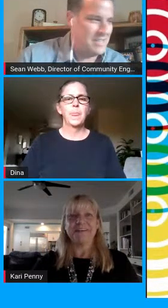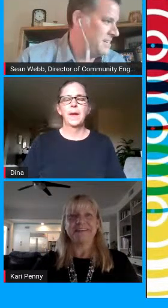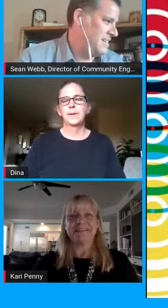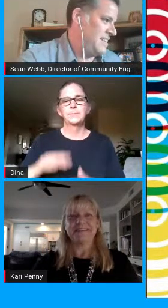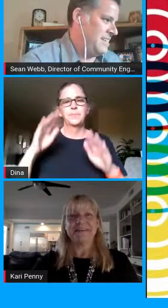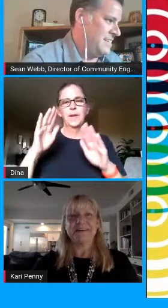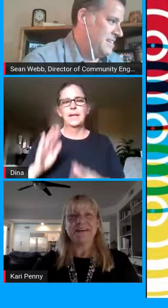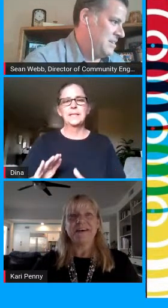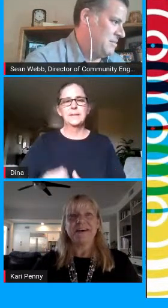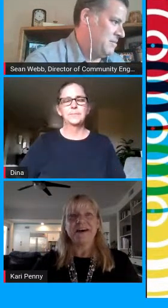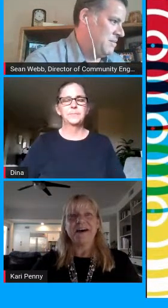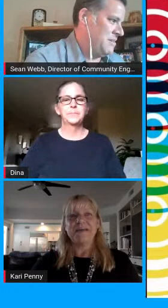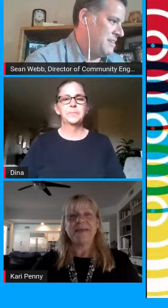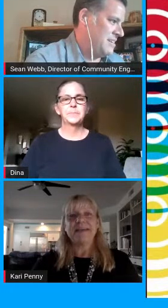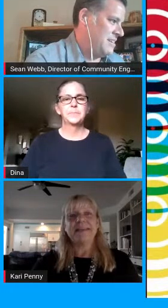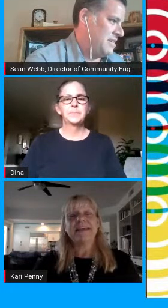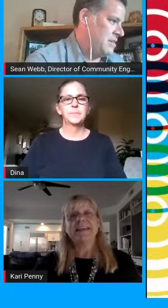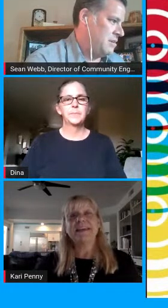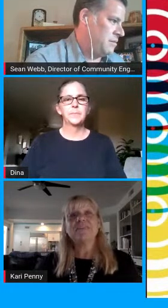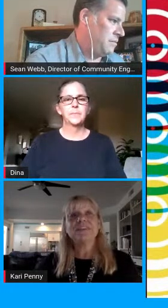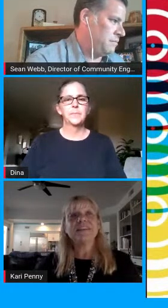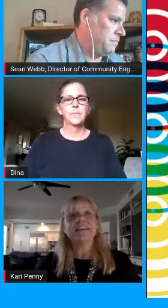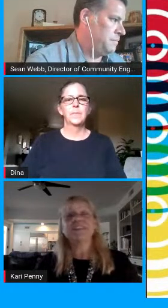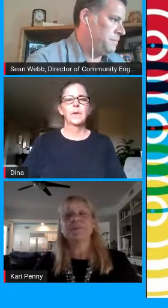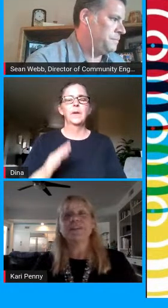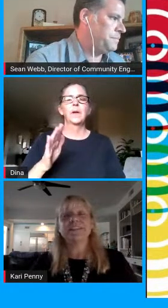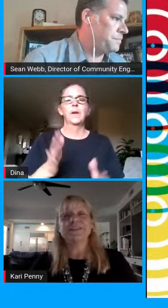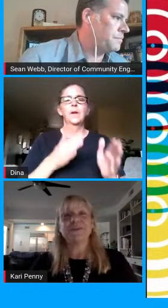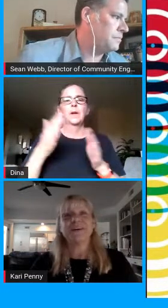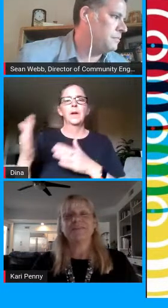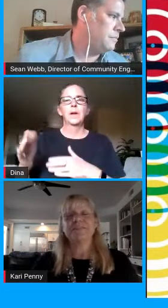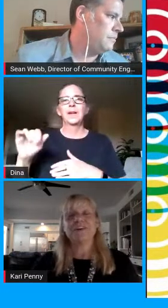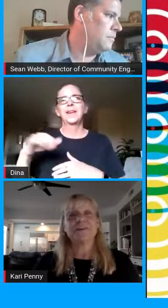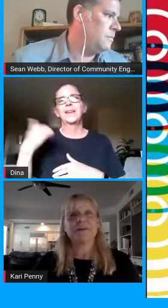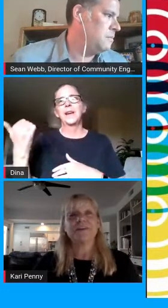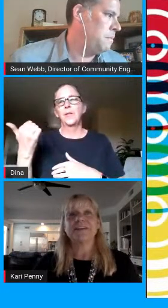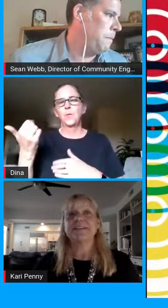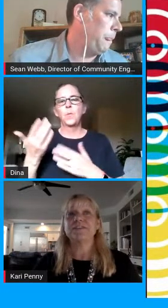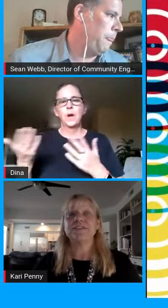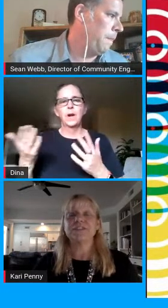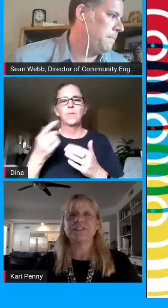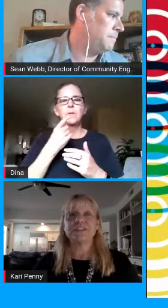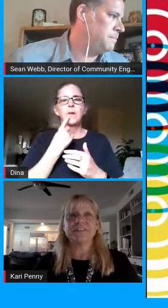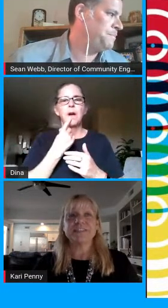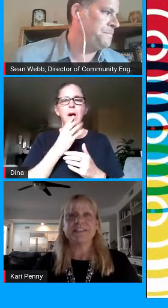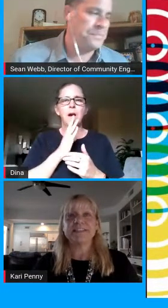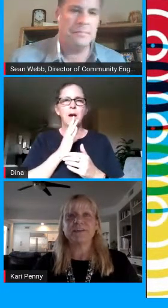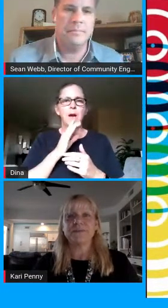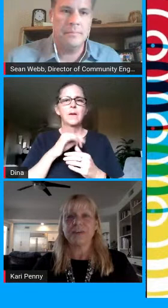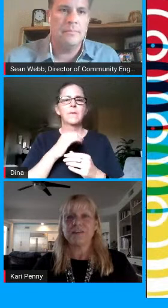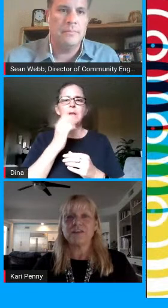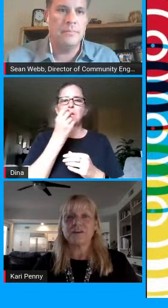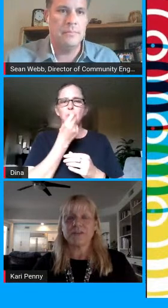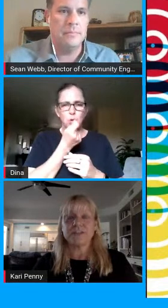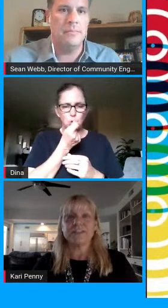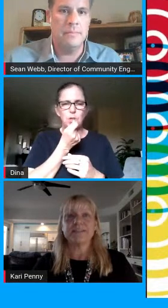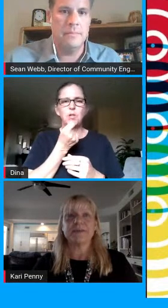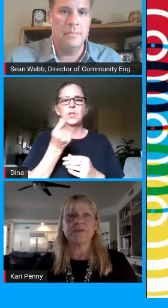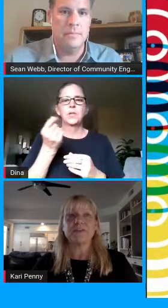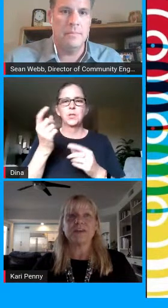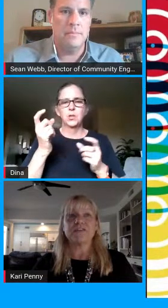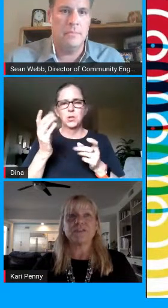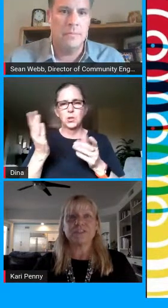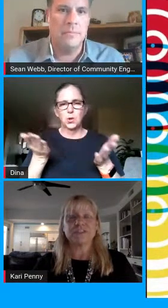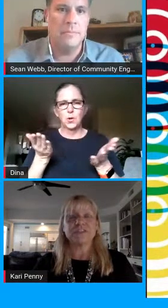um and the the other thing that i just wanted to um talk about is nutrition services i know we've had a lot of questions